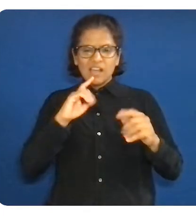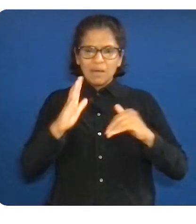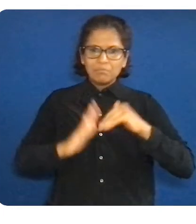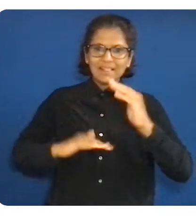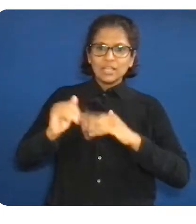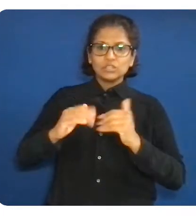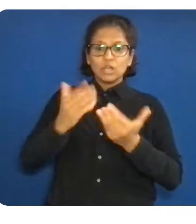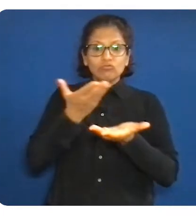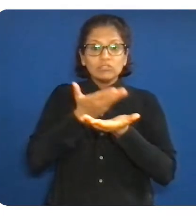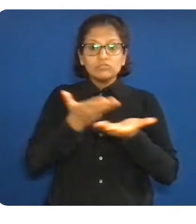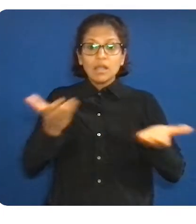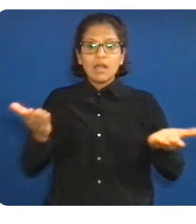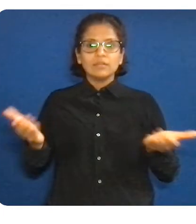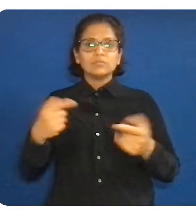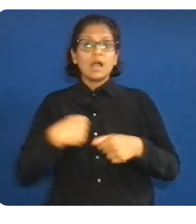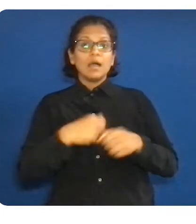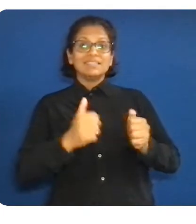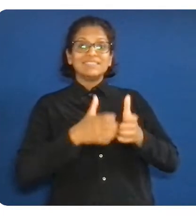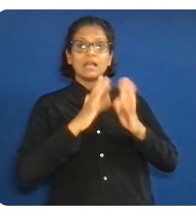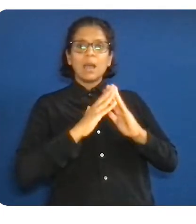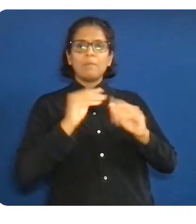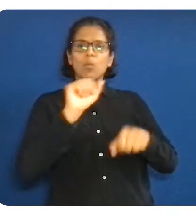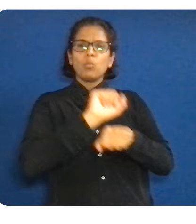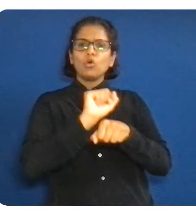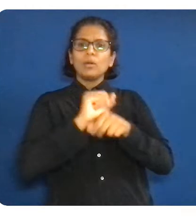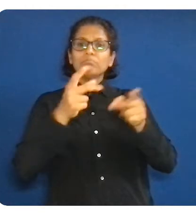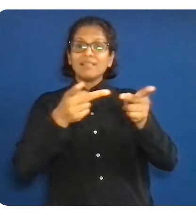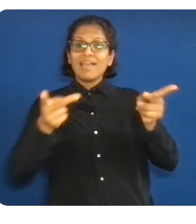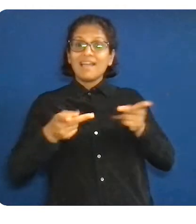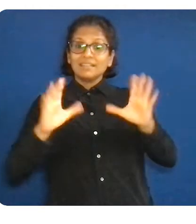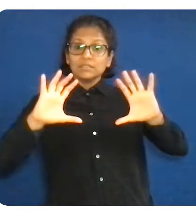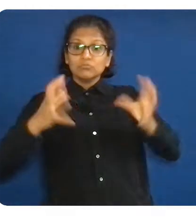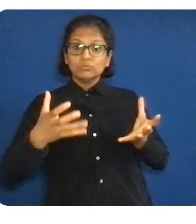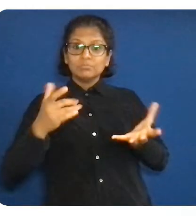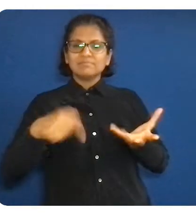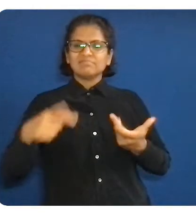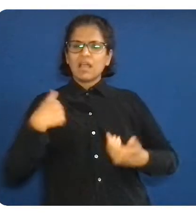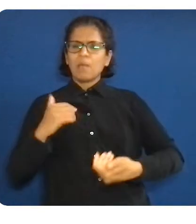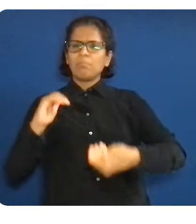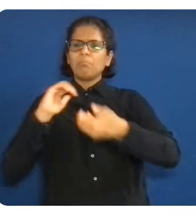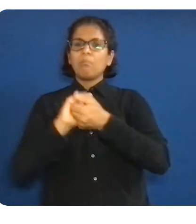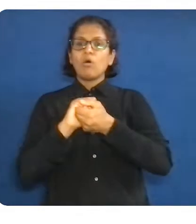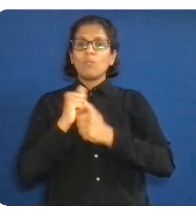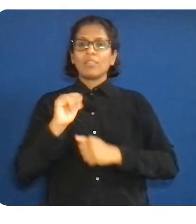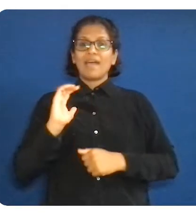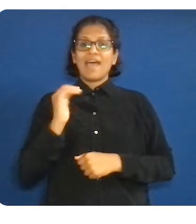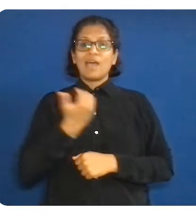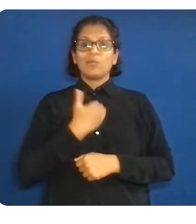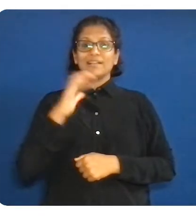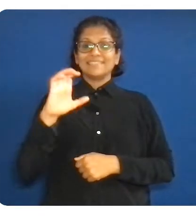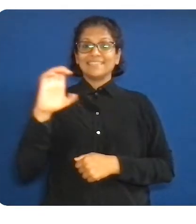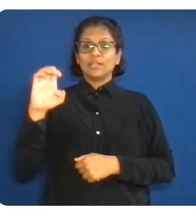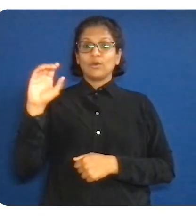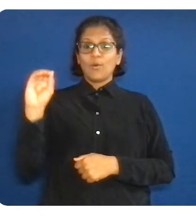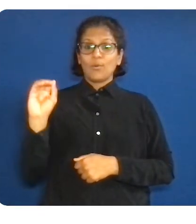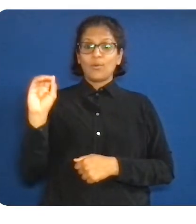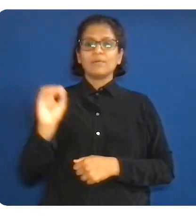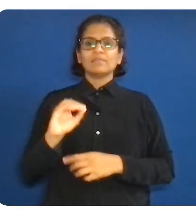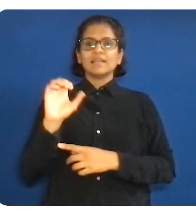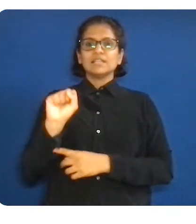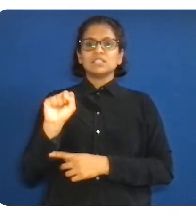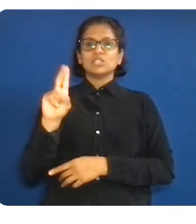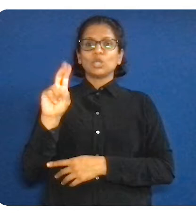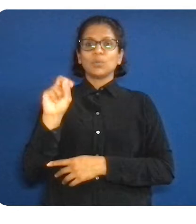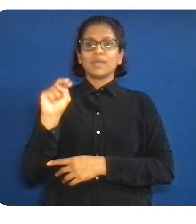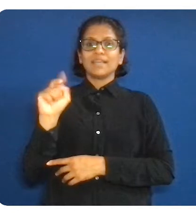I work hand-in-hand with our CEO, Sundar Pashai, and as part of our executive leadership team to bring